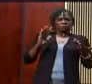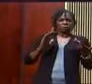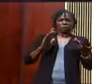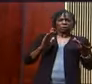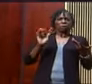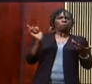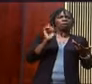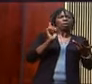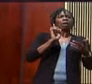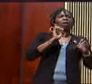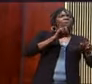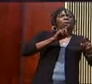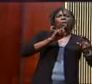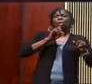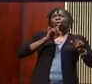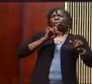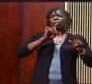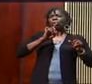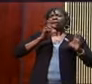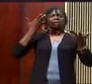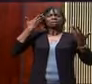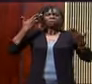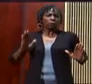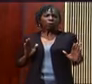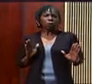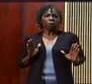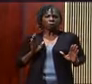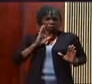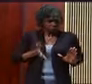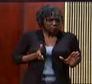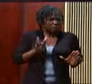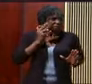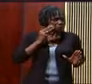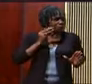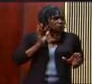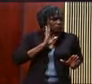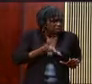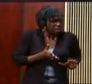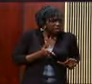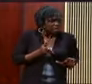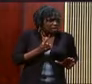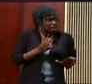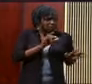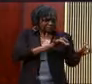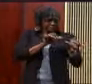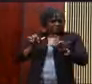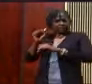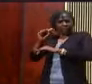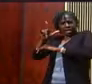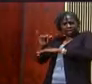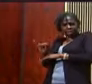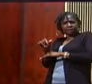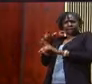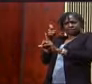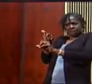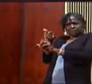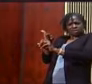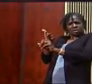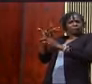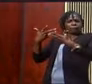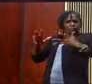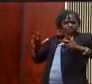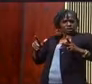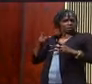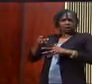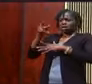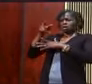coming and what's going. That's what happened to Ali, my sisters and brothers. He was out on his feet.